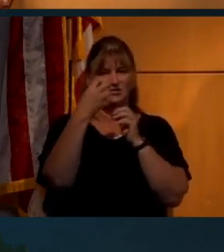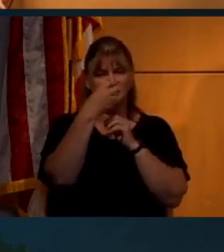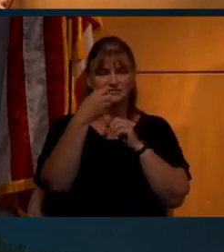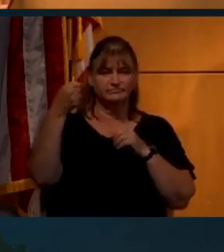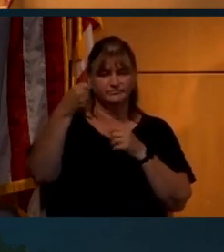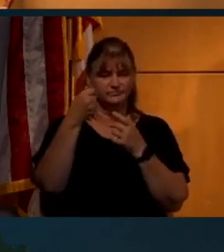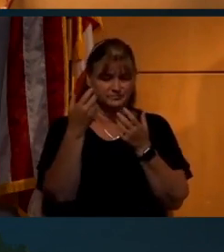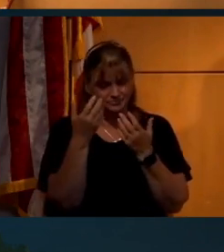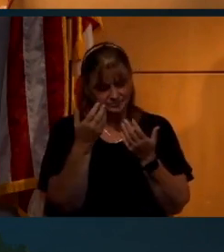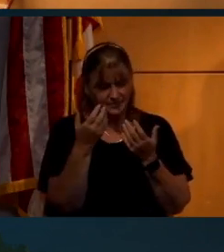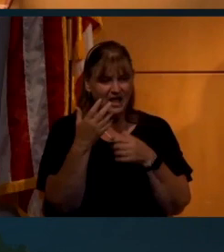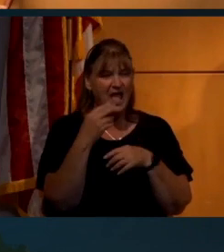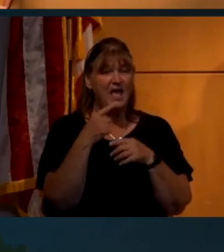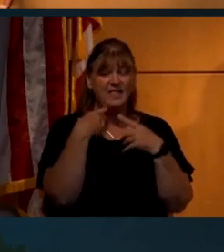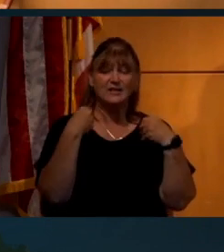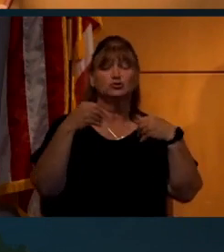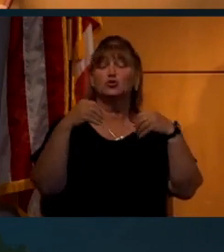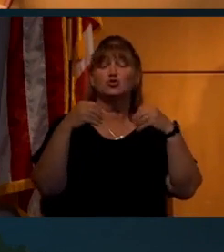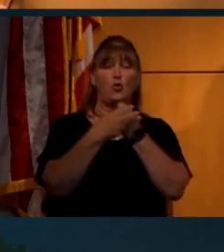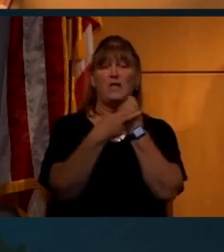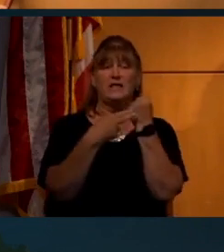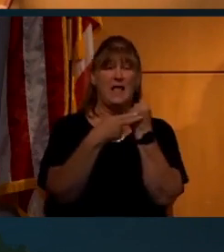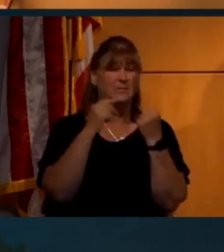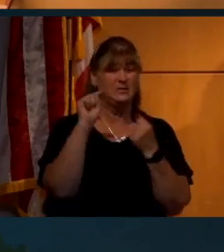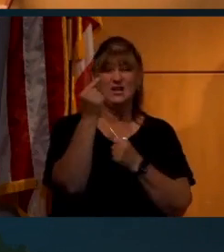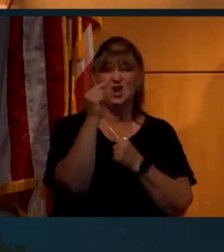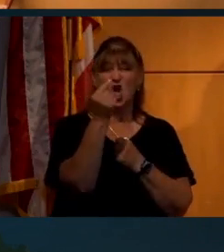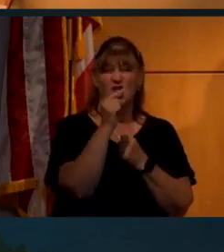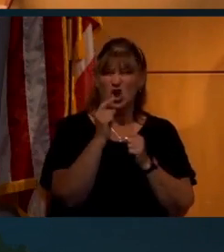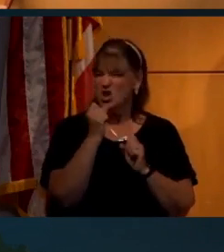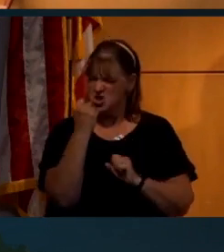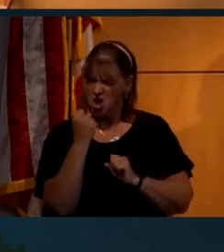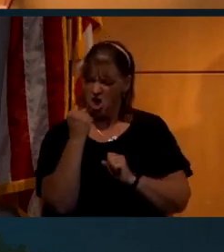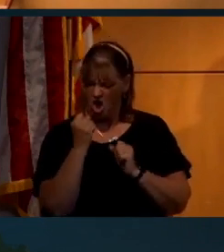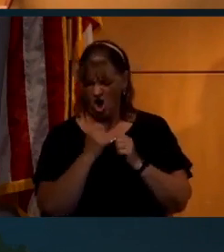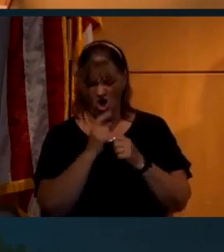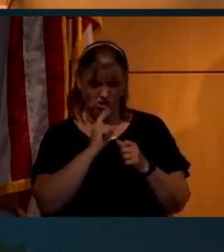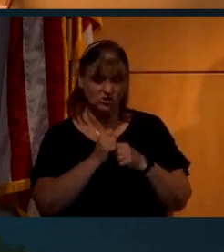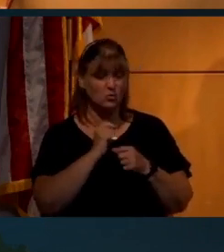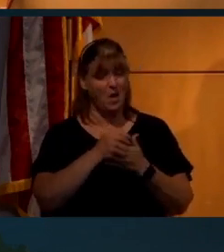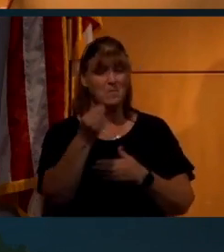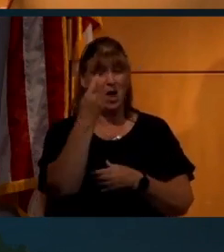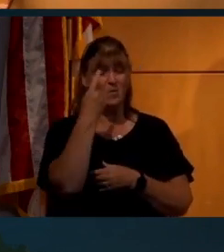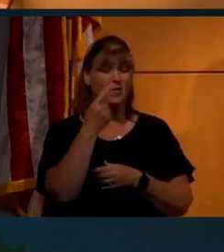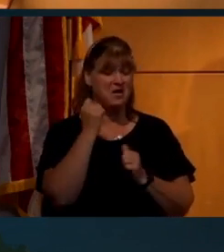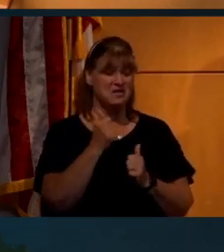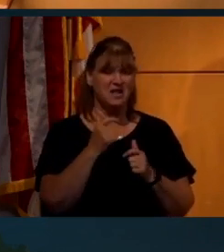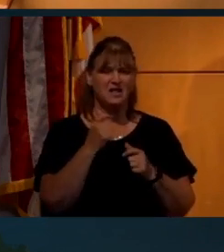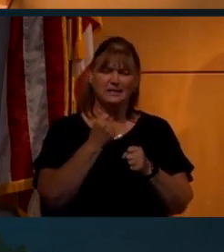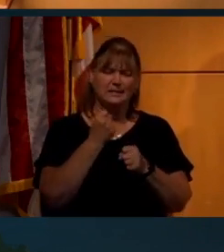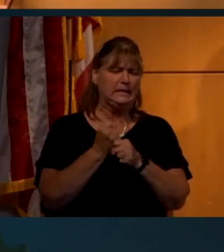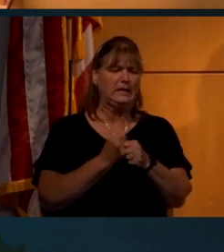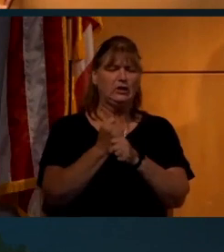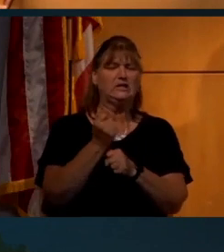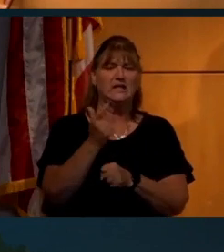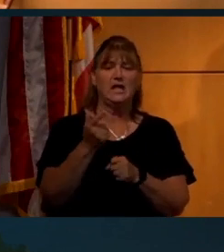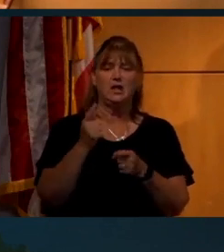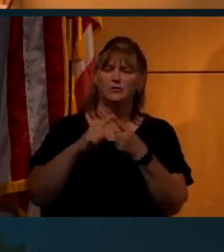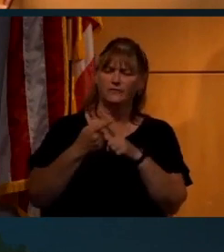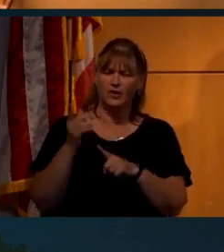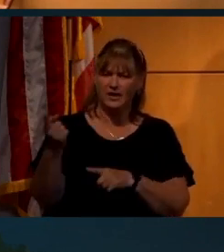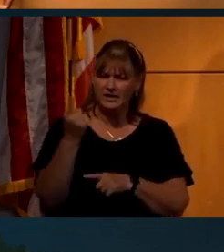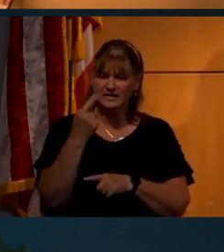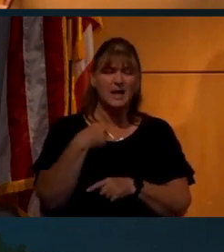moon and the earth. And they sold these labels for a dollar. And I was like, yeah, absolutely. So I bought one. And then years later, a friend of mine